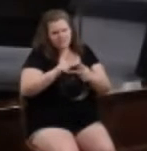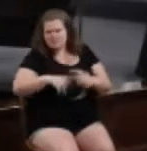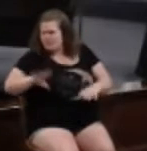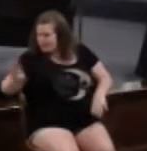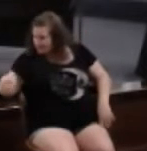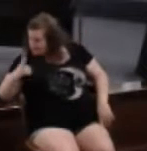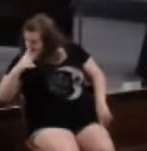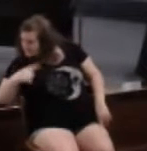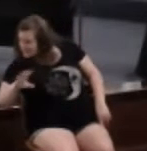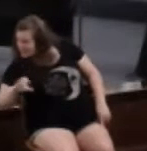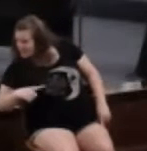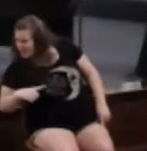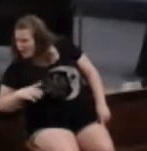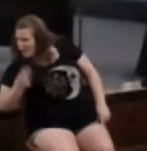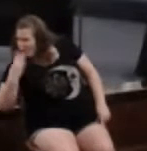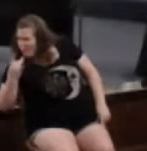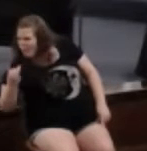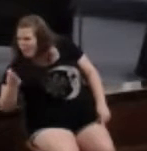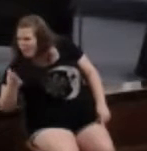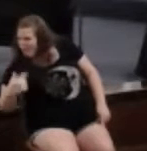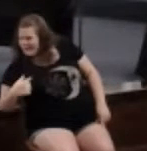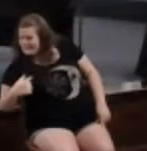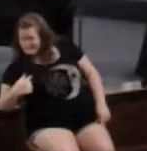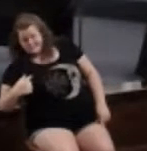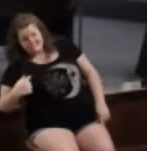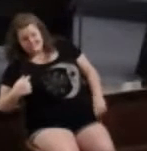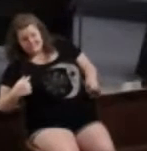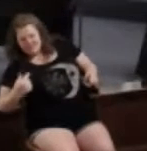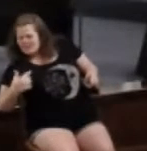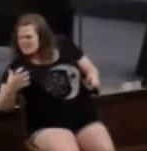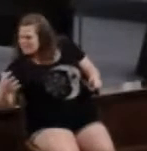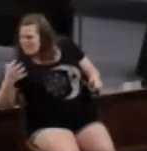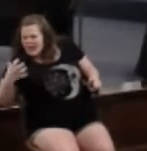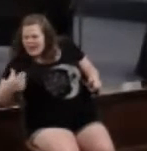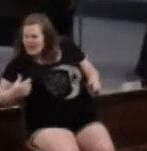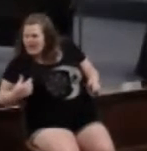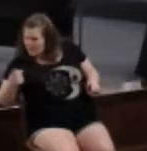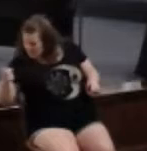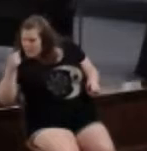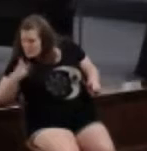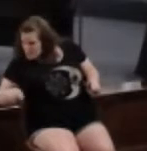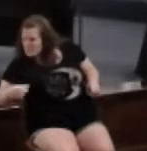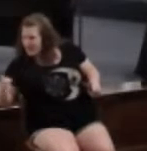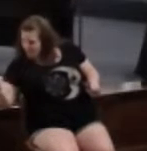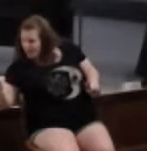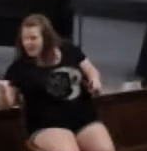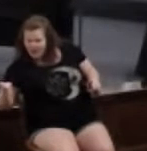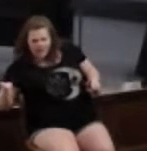man, did you see what he did? That was just horrible. I can't imagine how much he's making me mad. You know you agree with me.